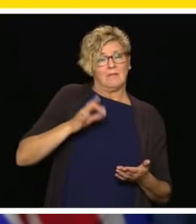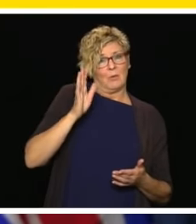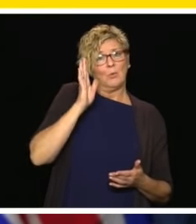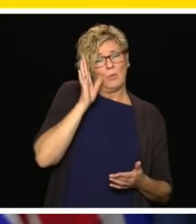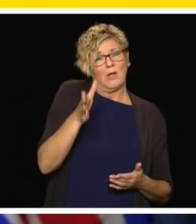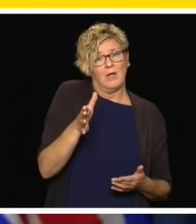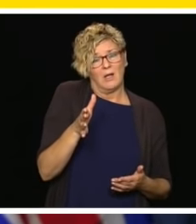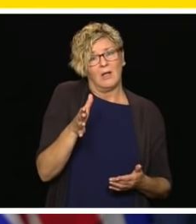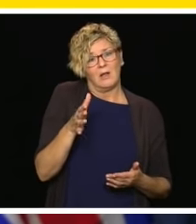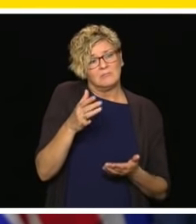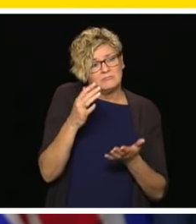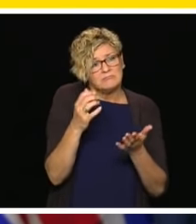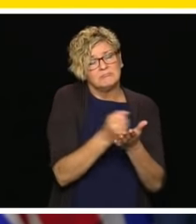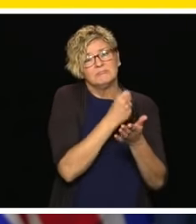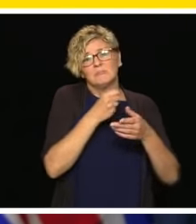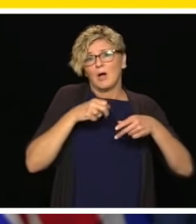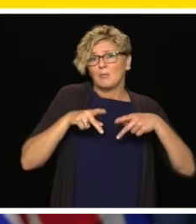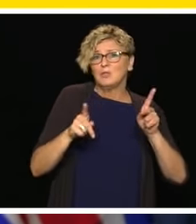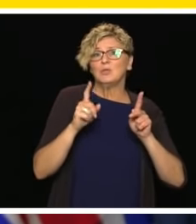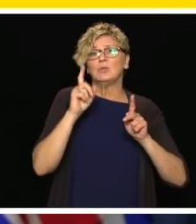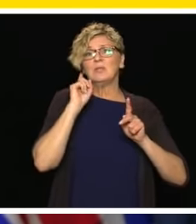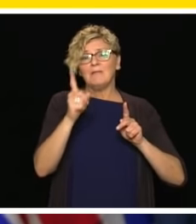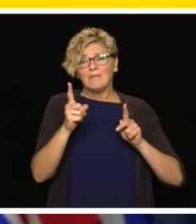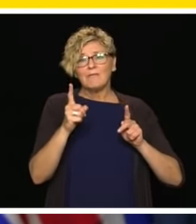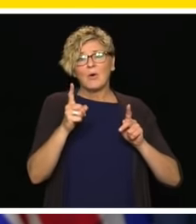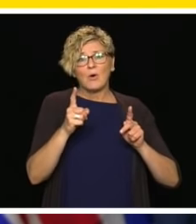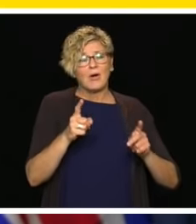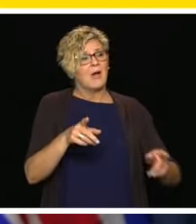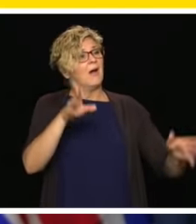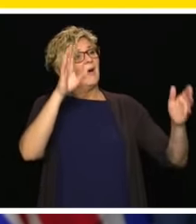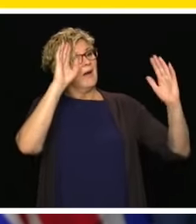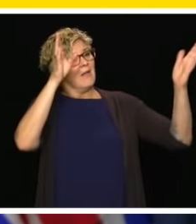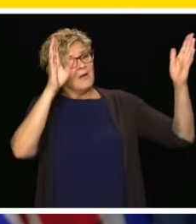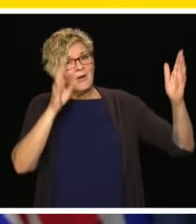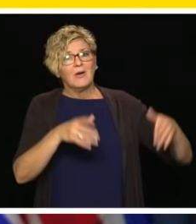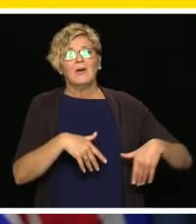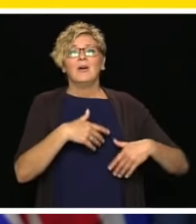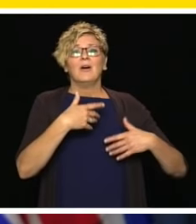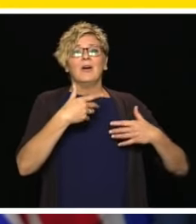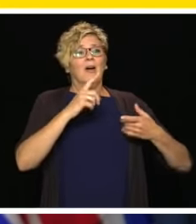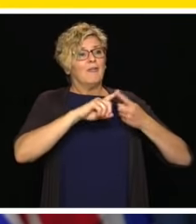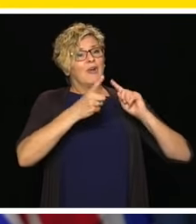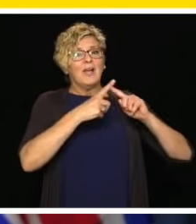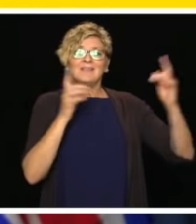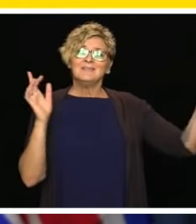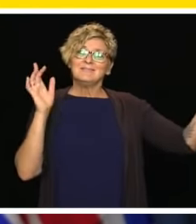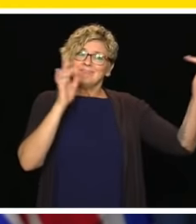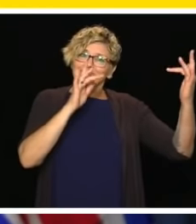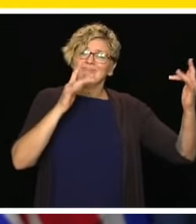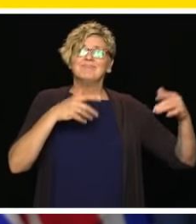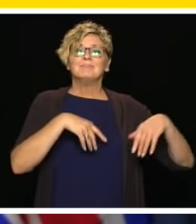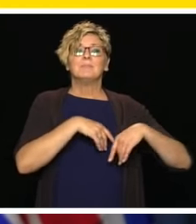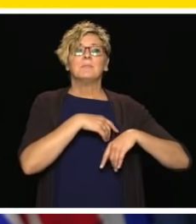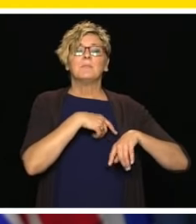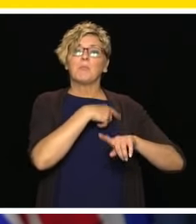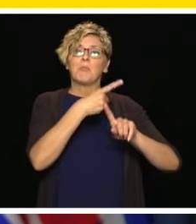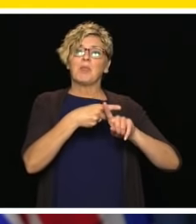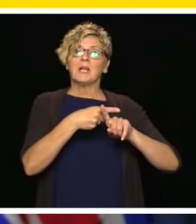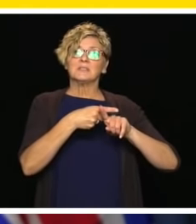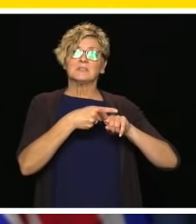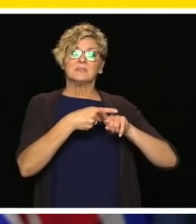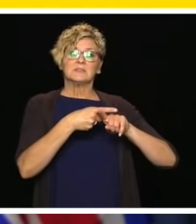usual student body being in a building at one time, but to have that contact and to be able to complete their coursework and